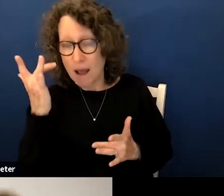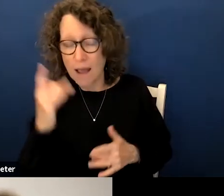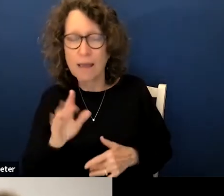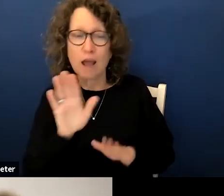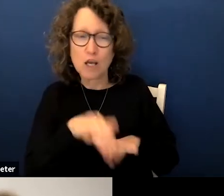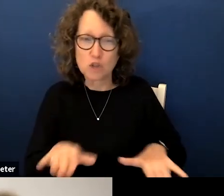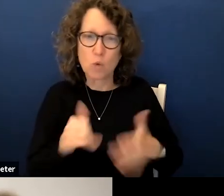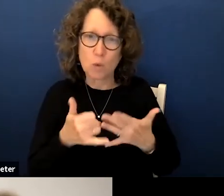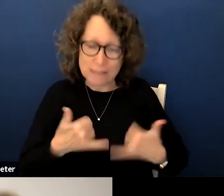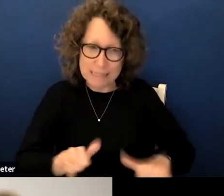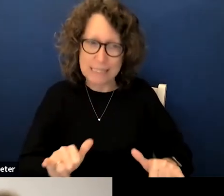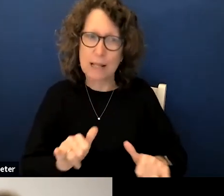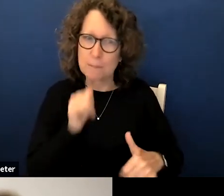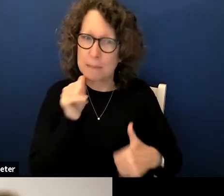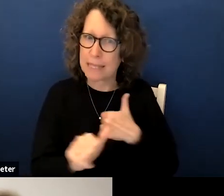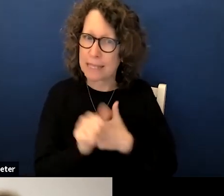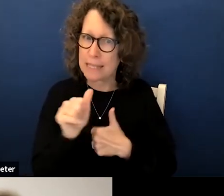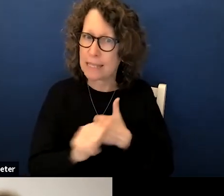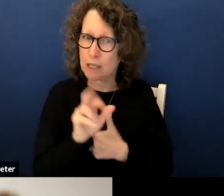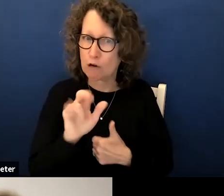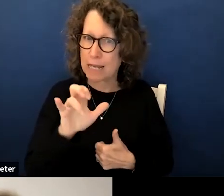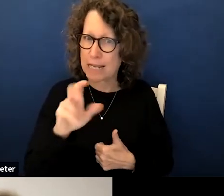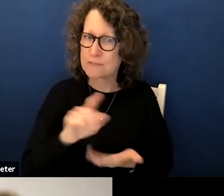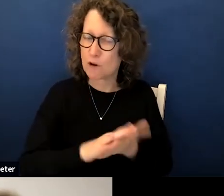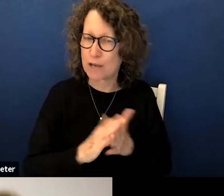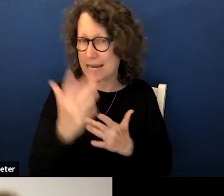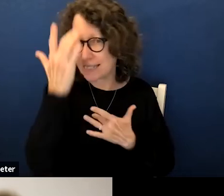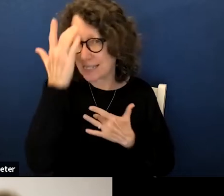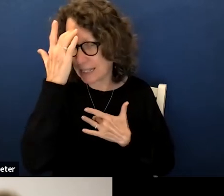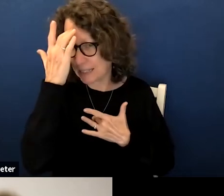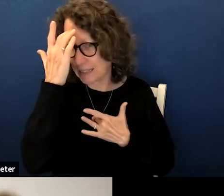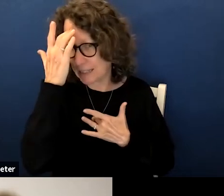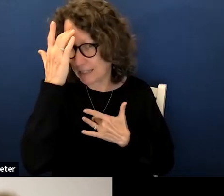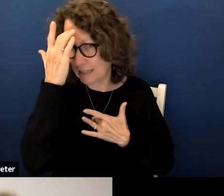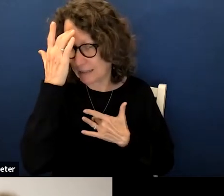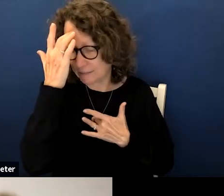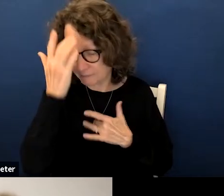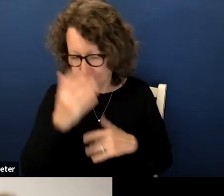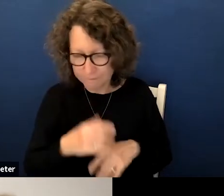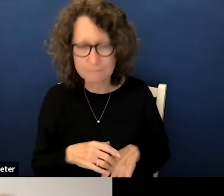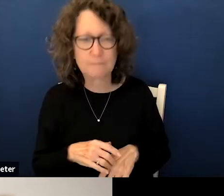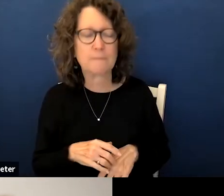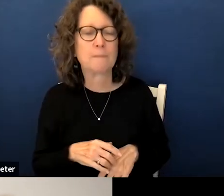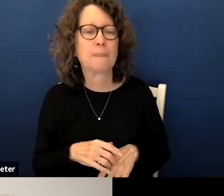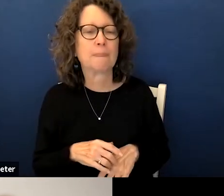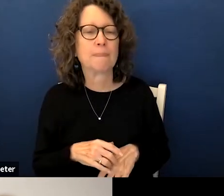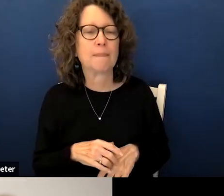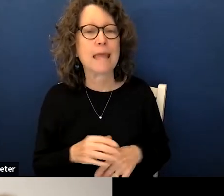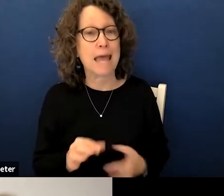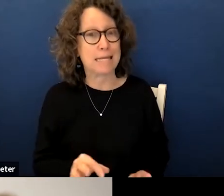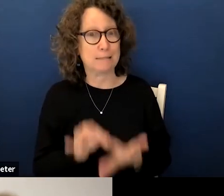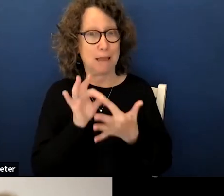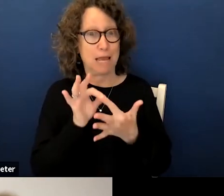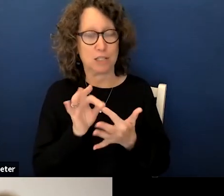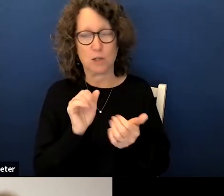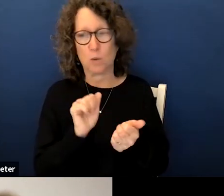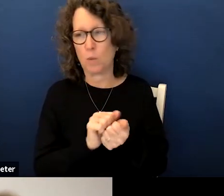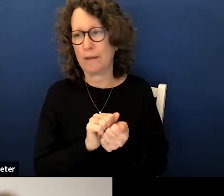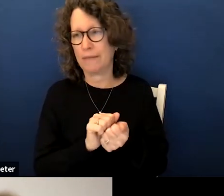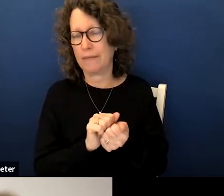children will still be at risk for getting sick from COVID-19 especially with the